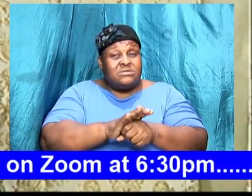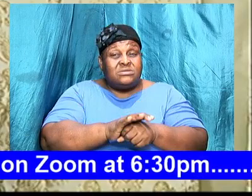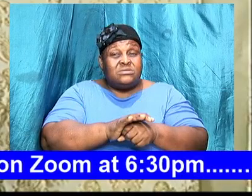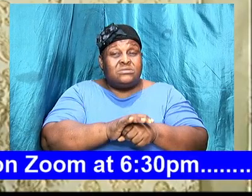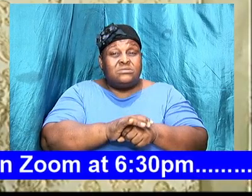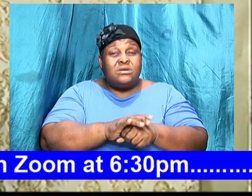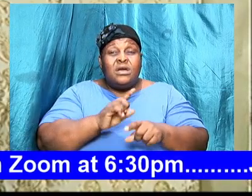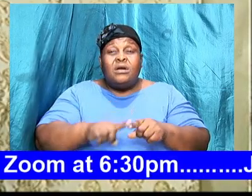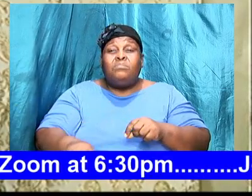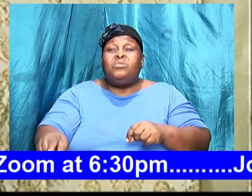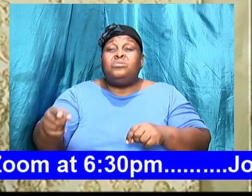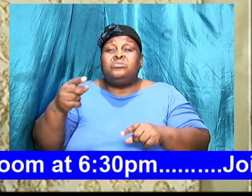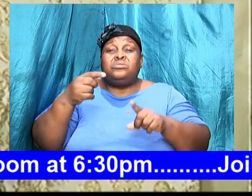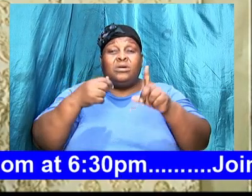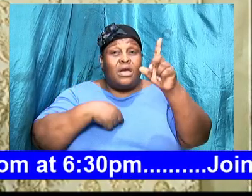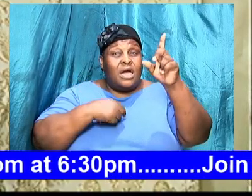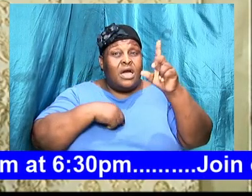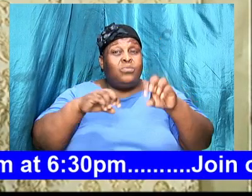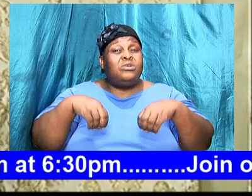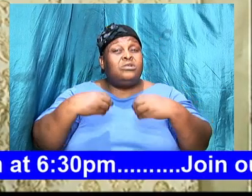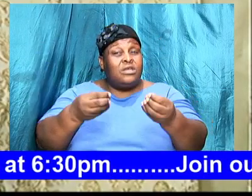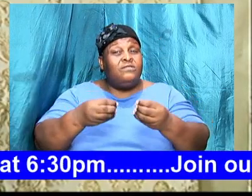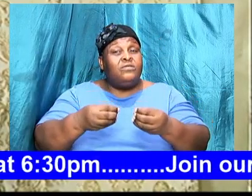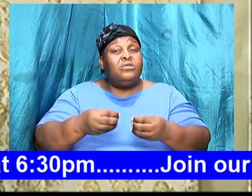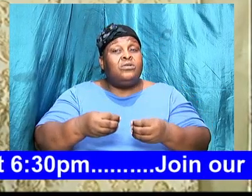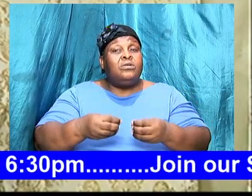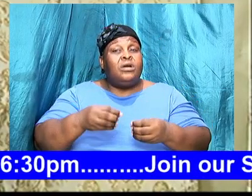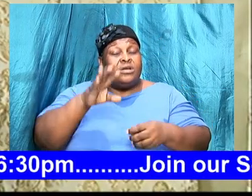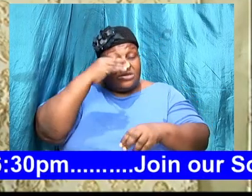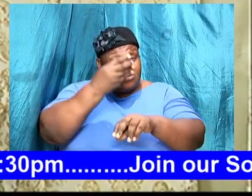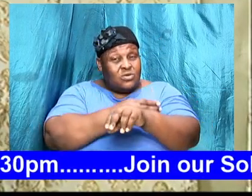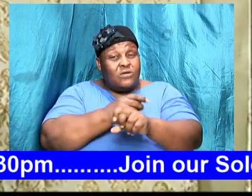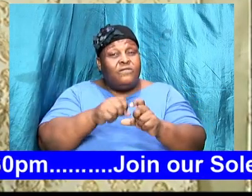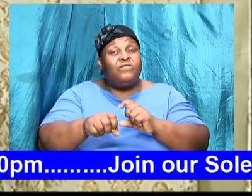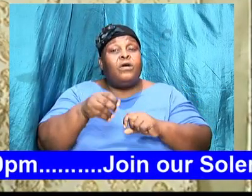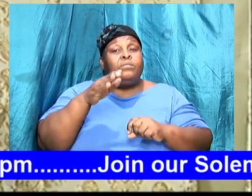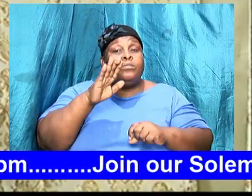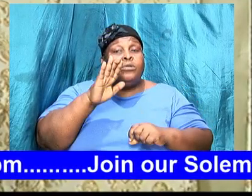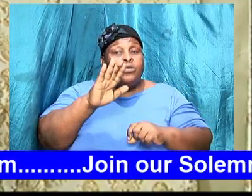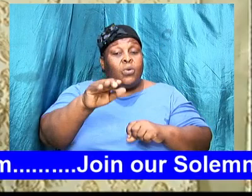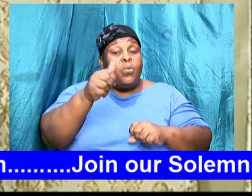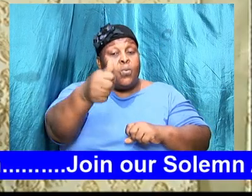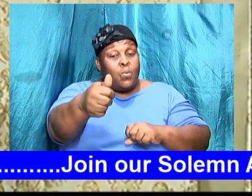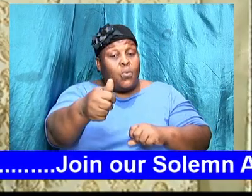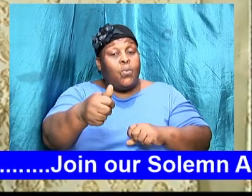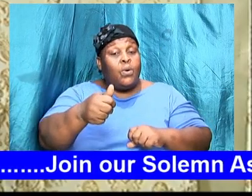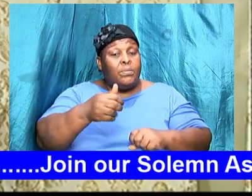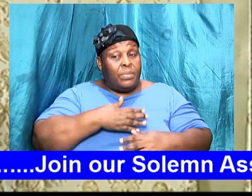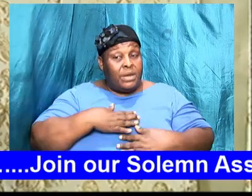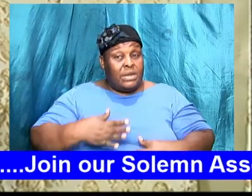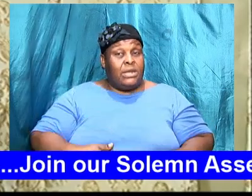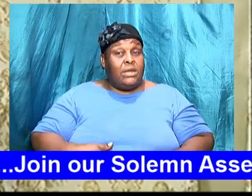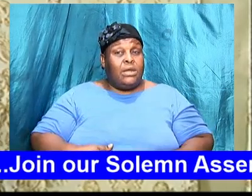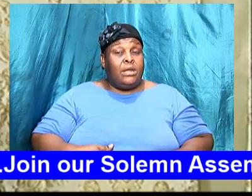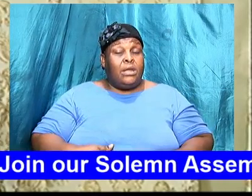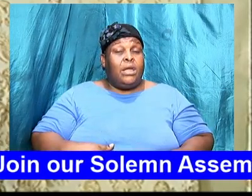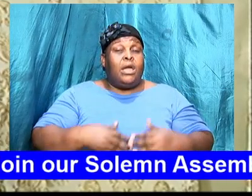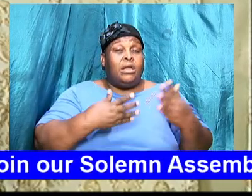body shall be here then he brought him outside and said look up